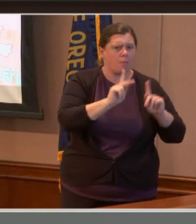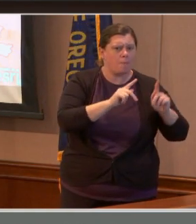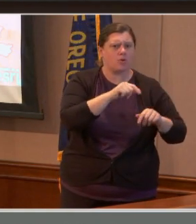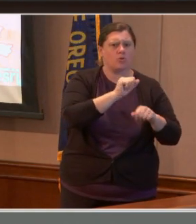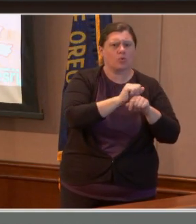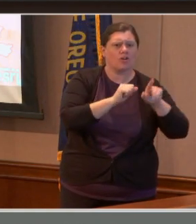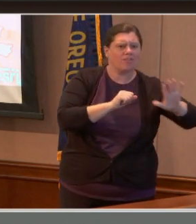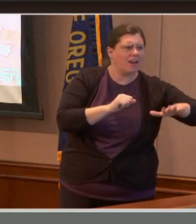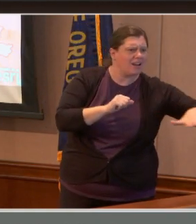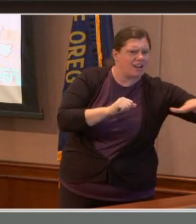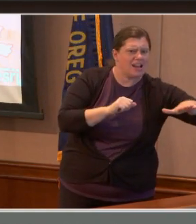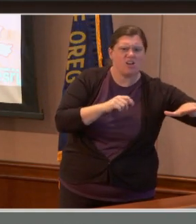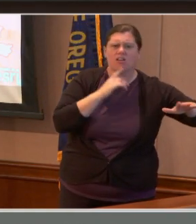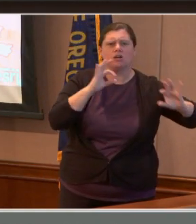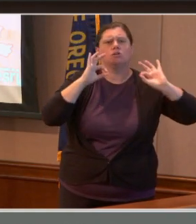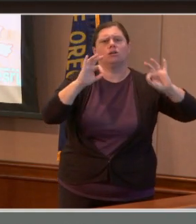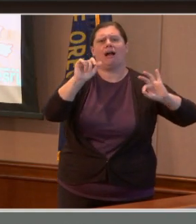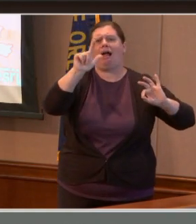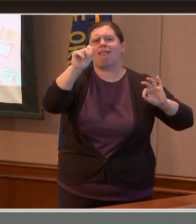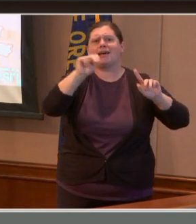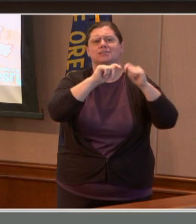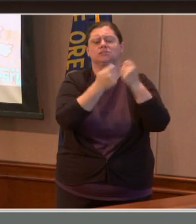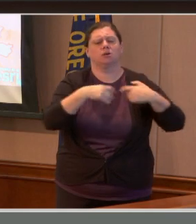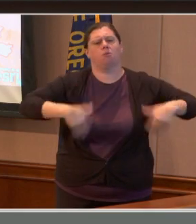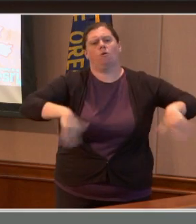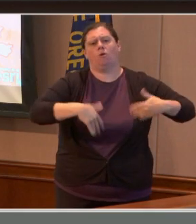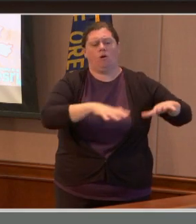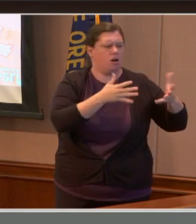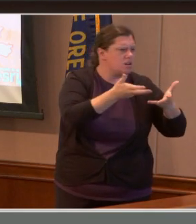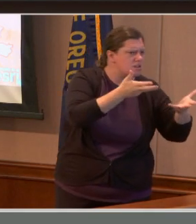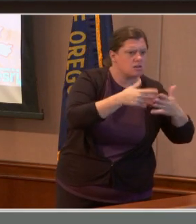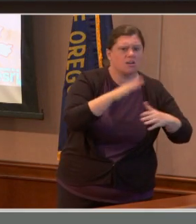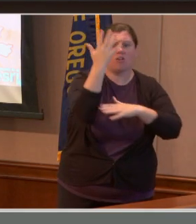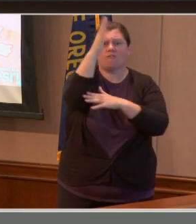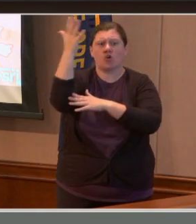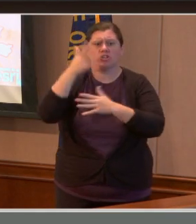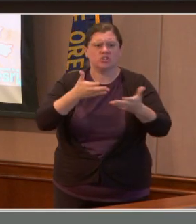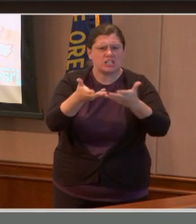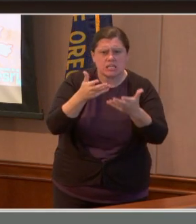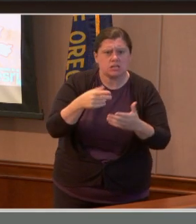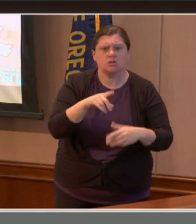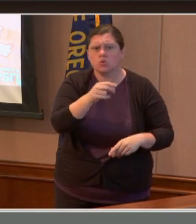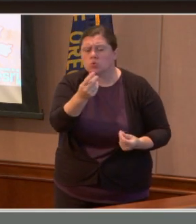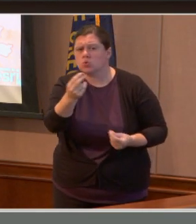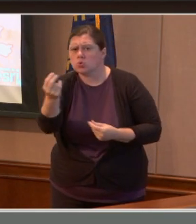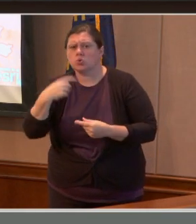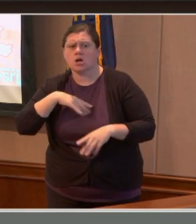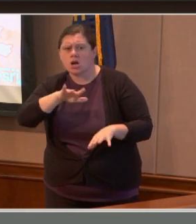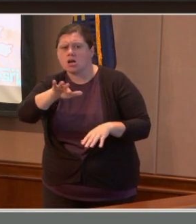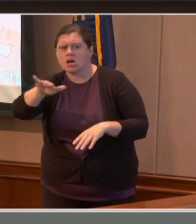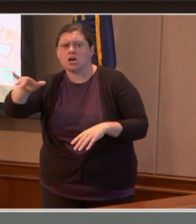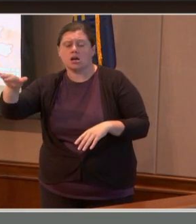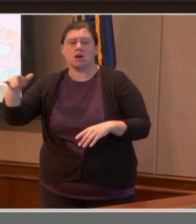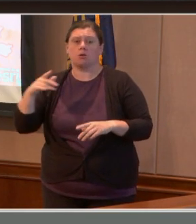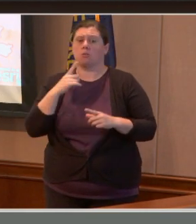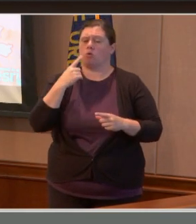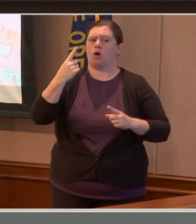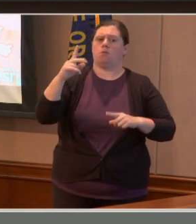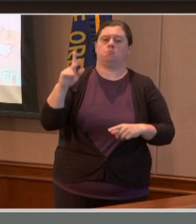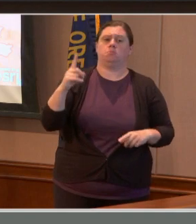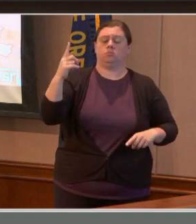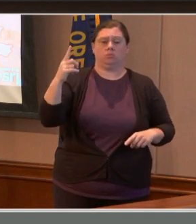fire individuals. And one group that has also stepped into this area to help in countless ways